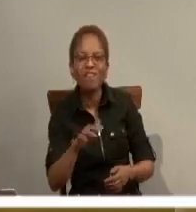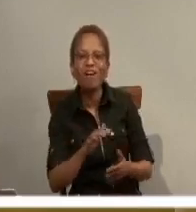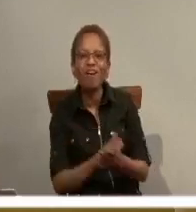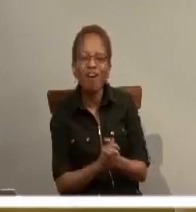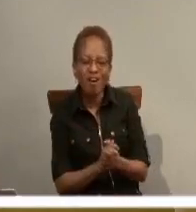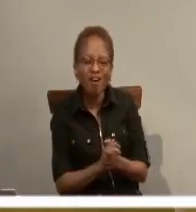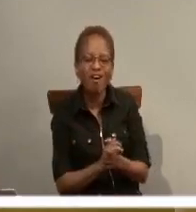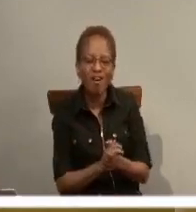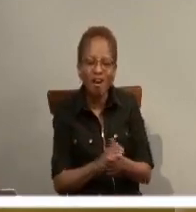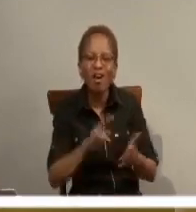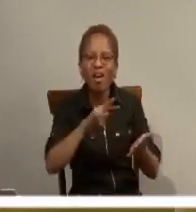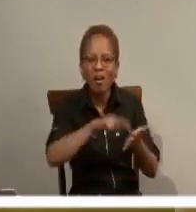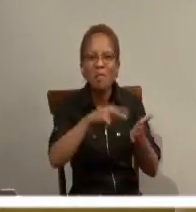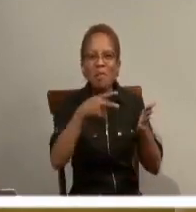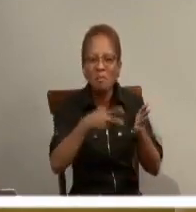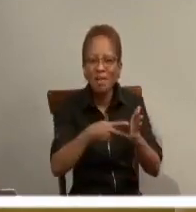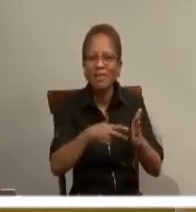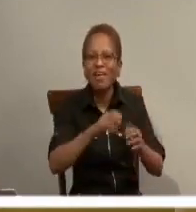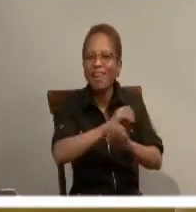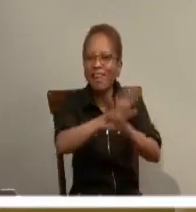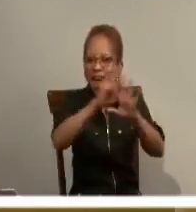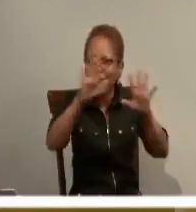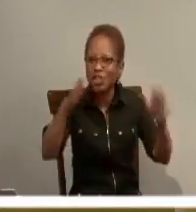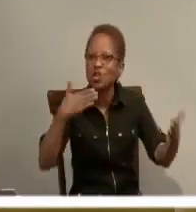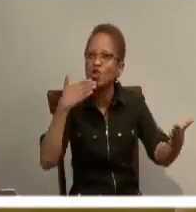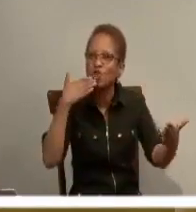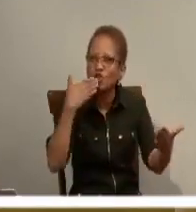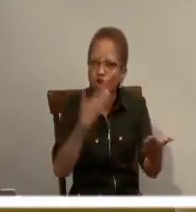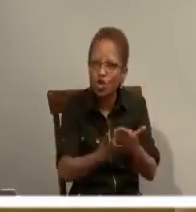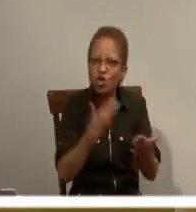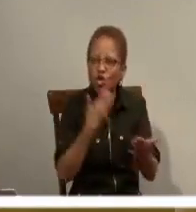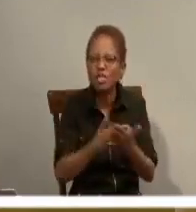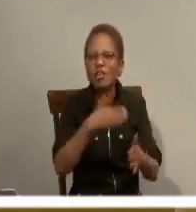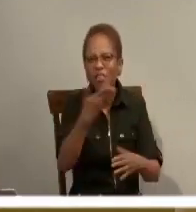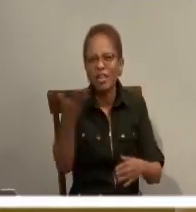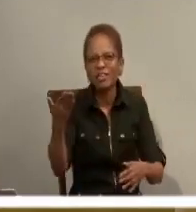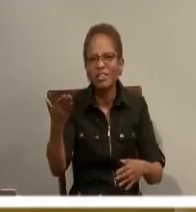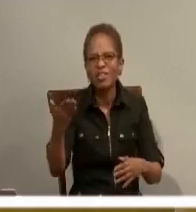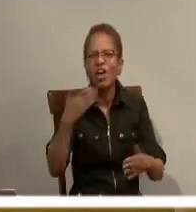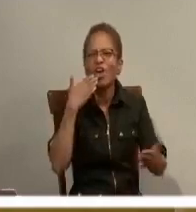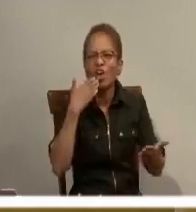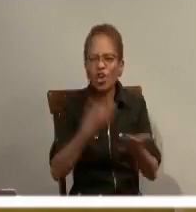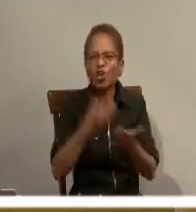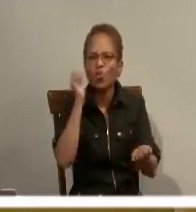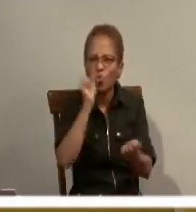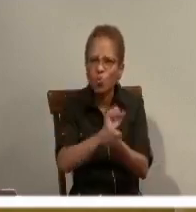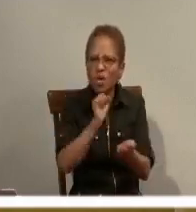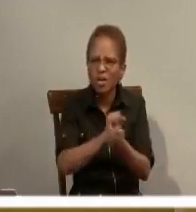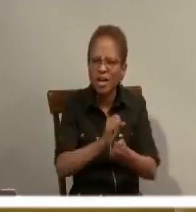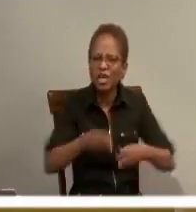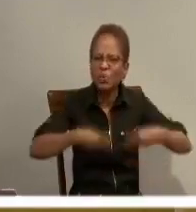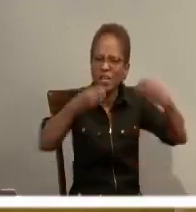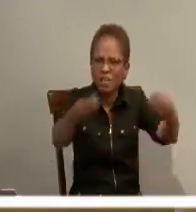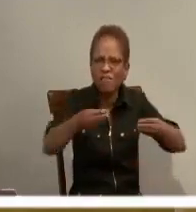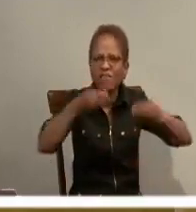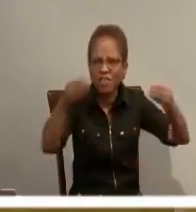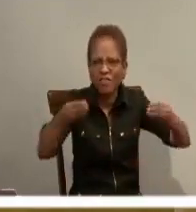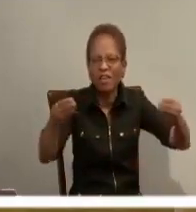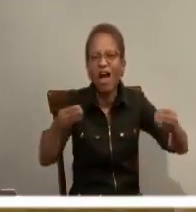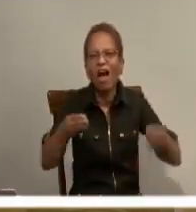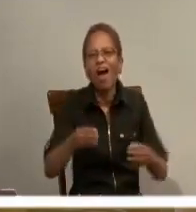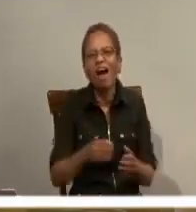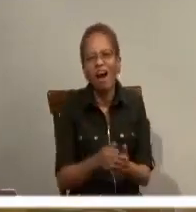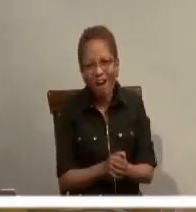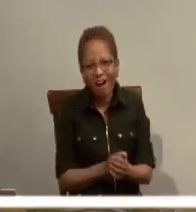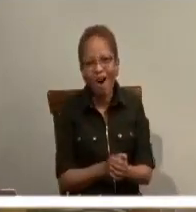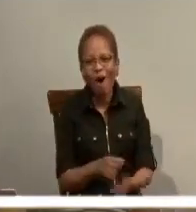is. The light is the good works. It is the good works that we do, the charity that we perform, the way in